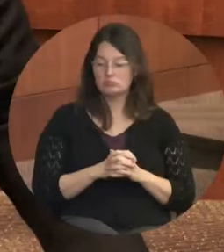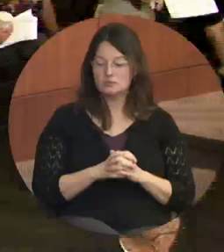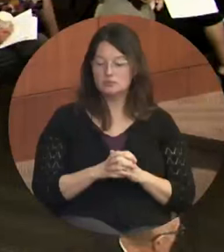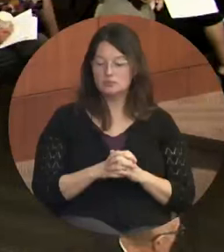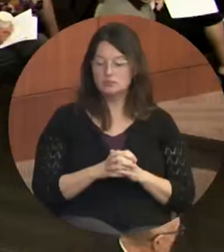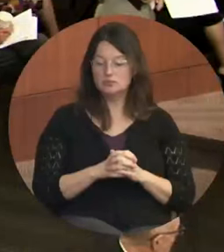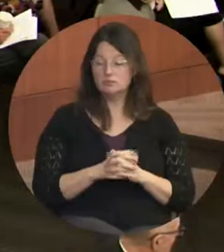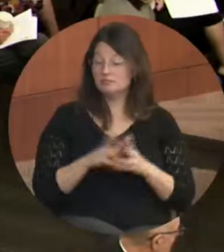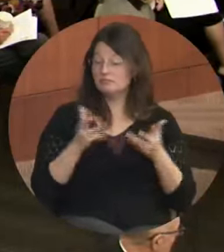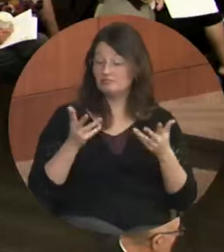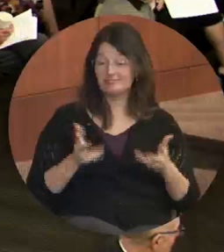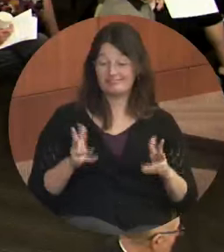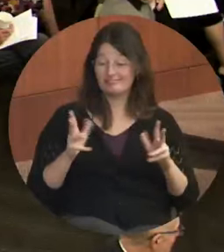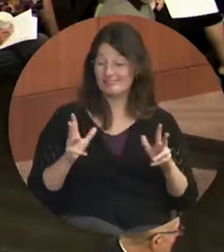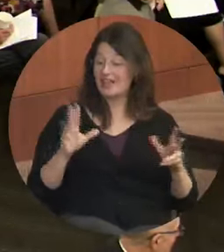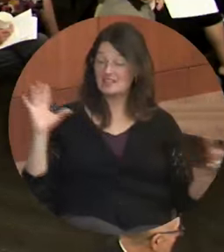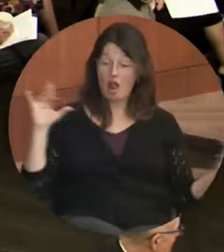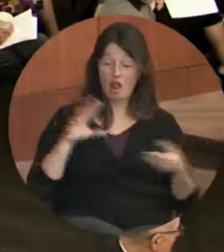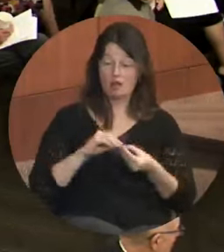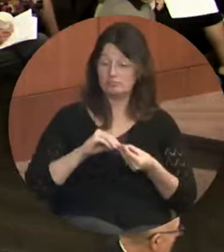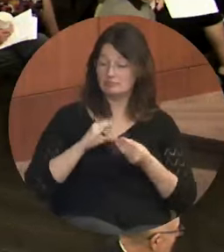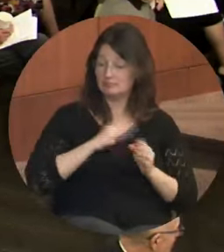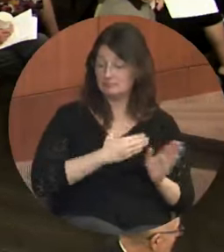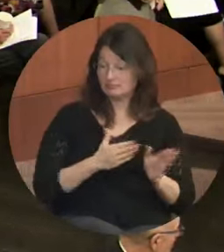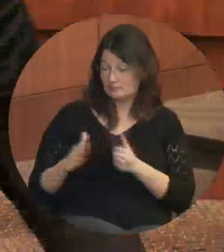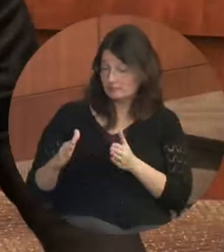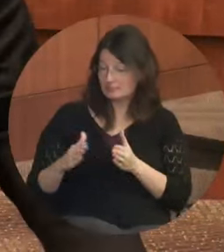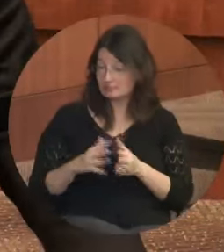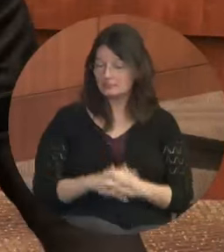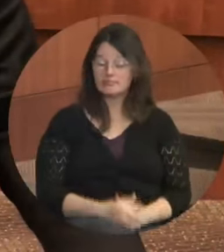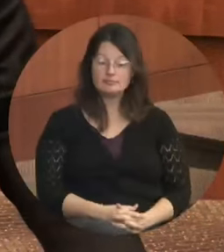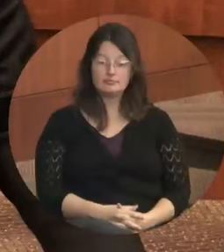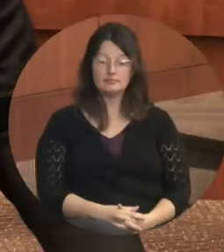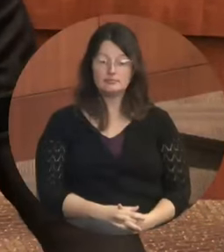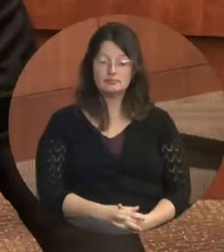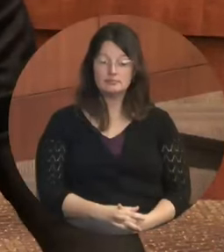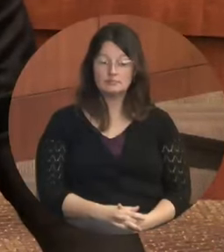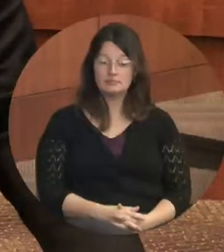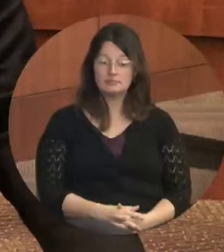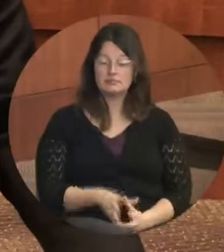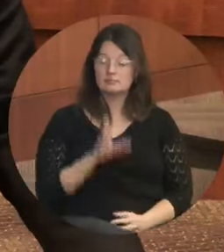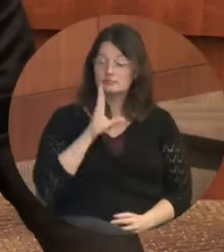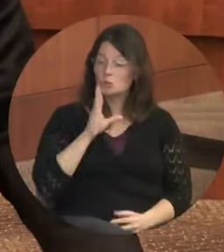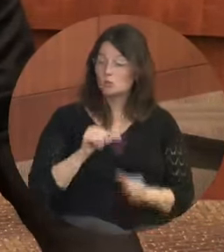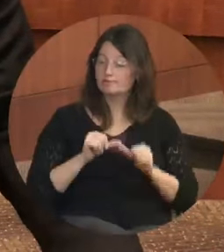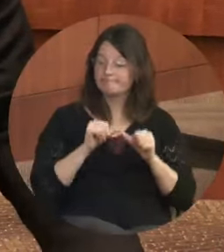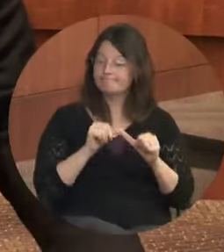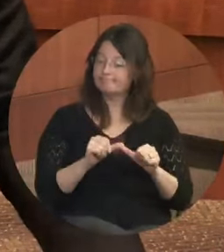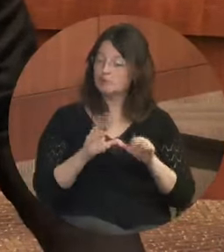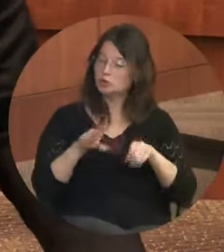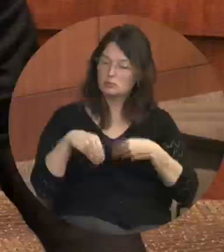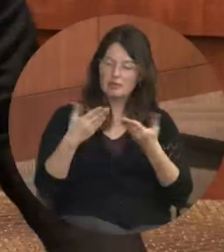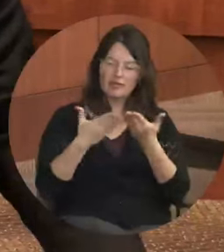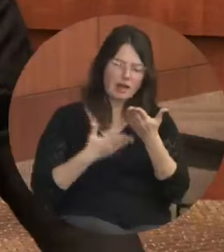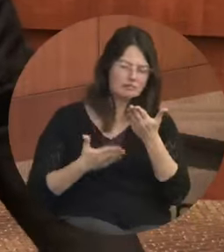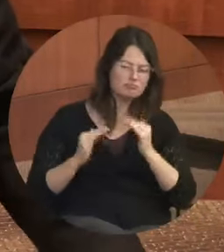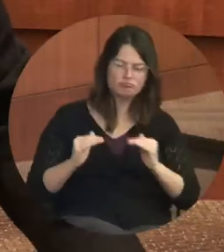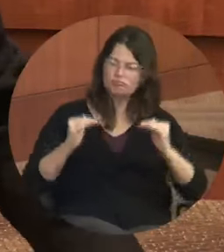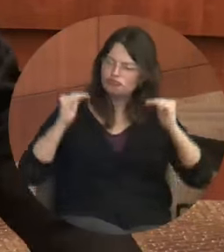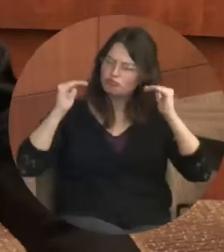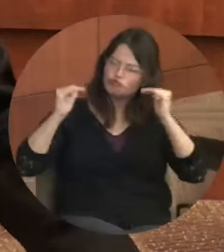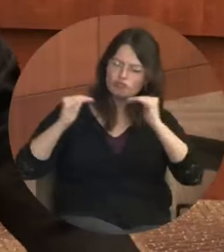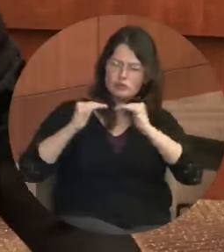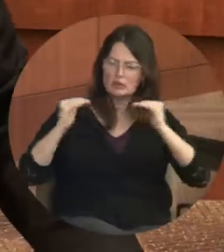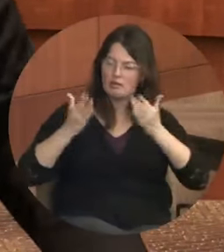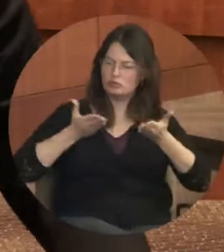So that's it. That's our plan. We will continue to provide a high level of service to all of our citizens just as